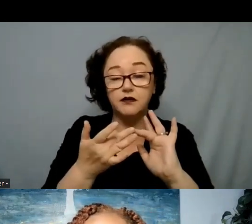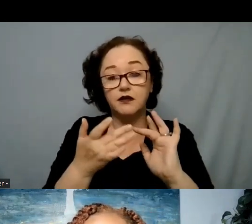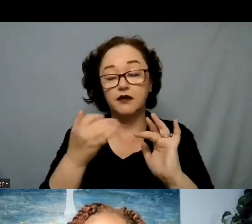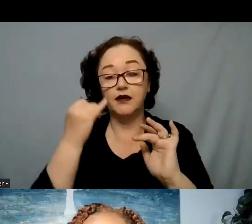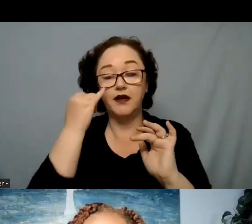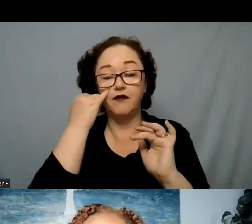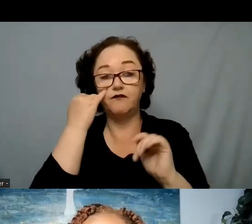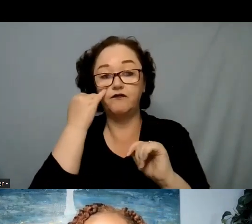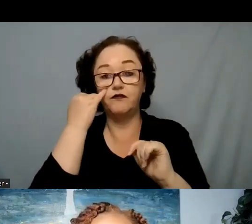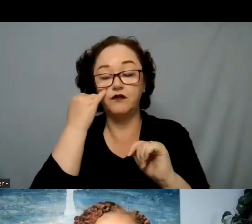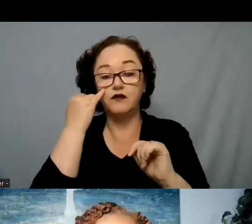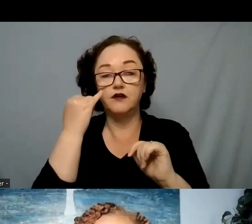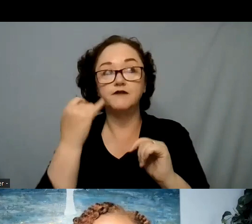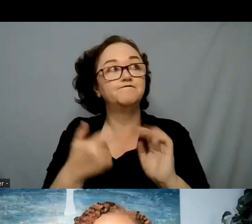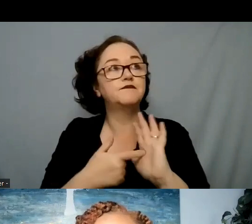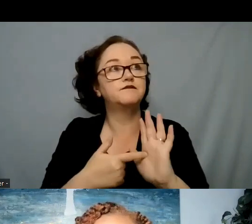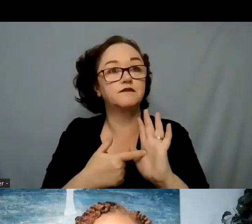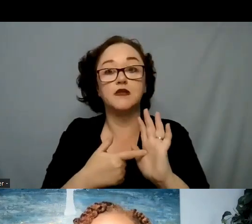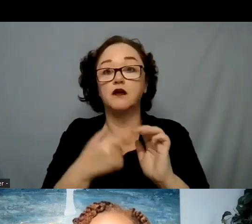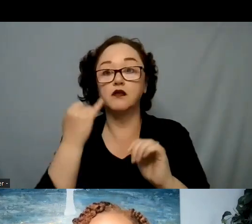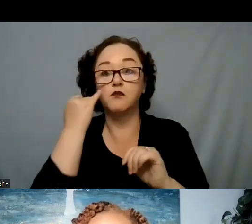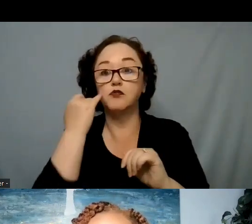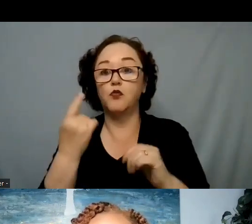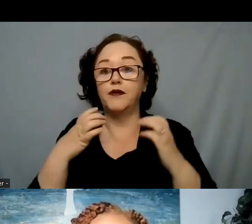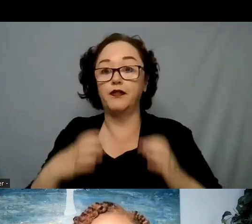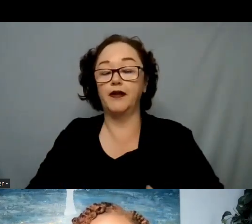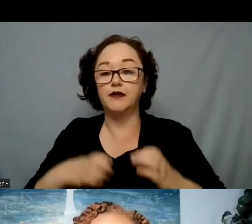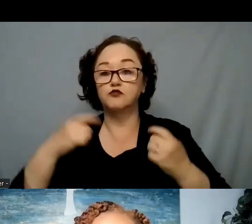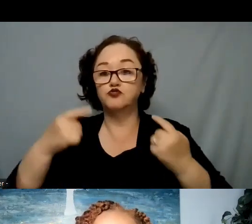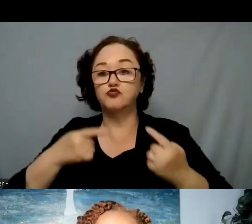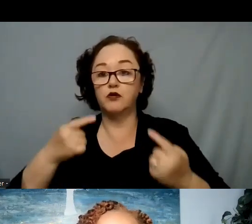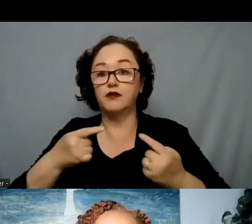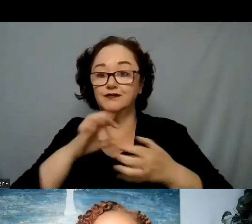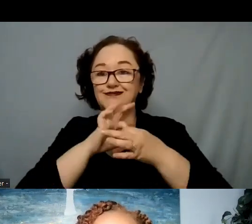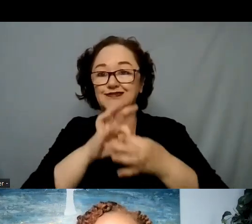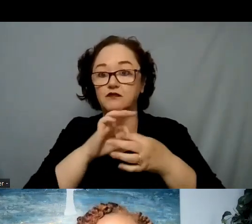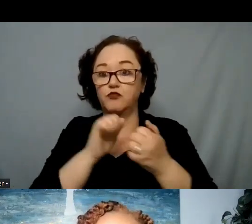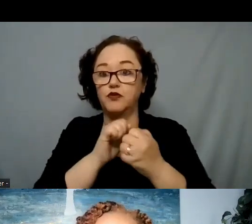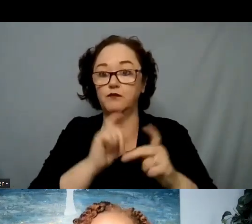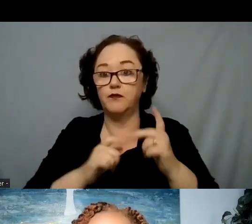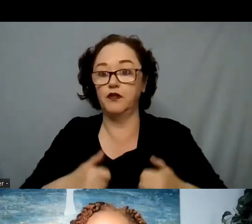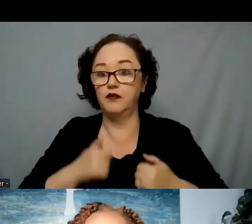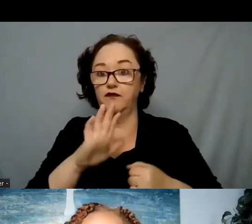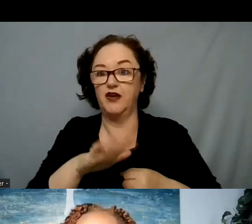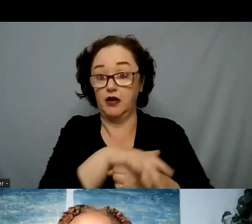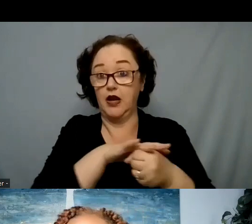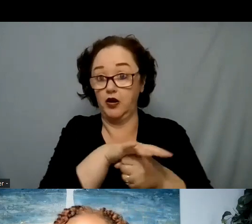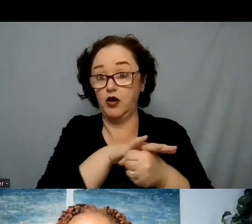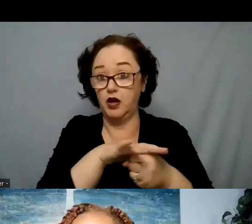so a client that's struggling to connect with people in their area but if we can find